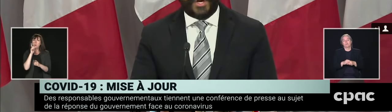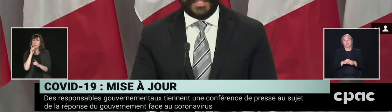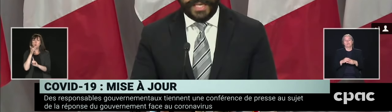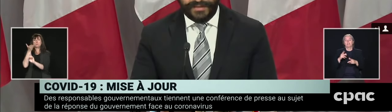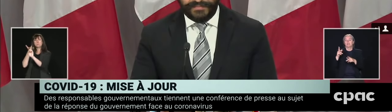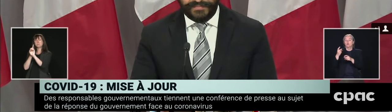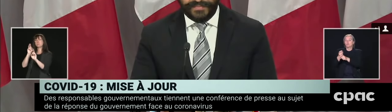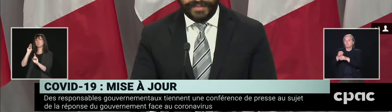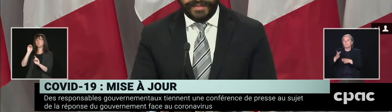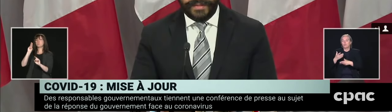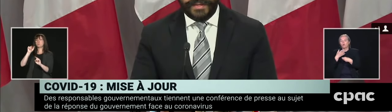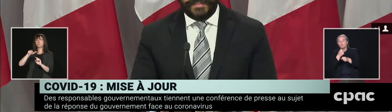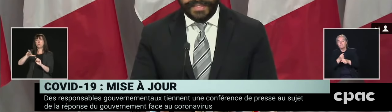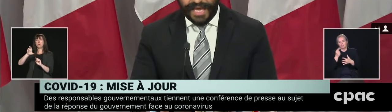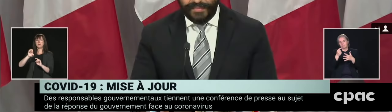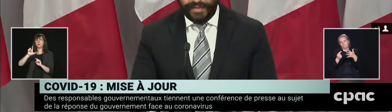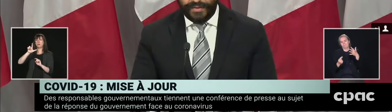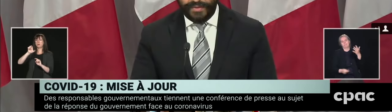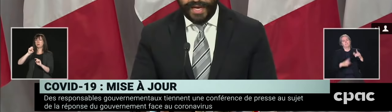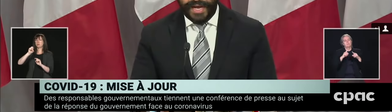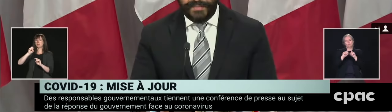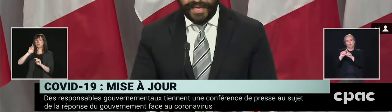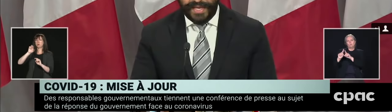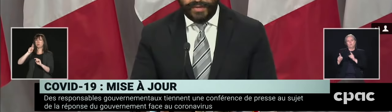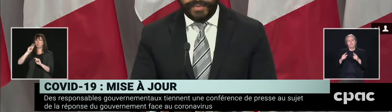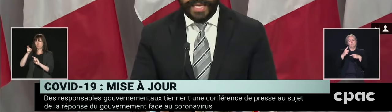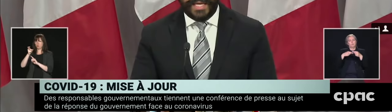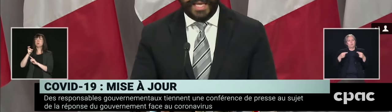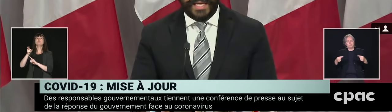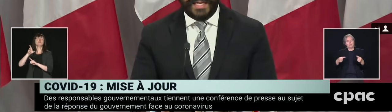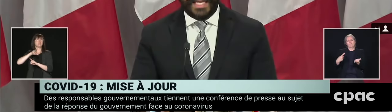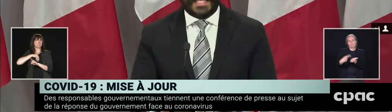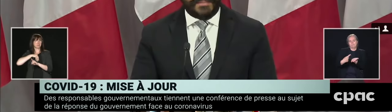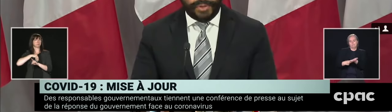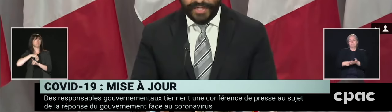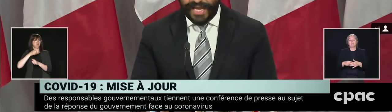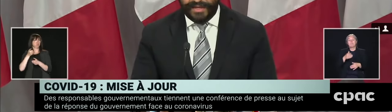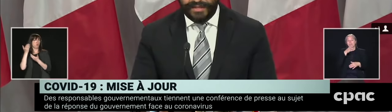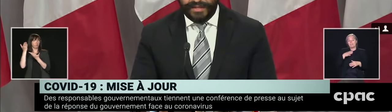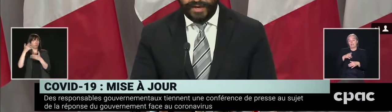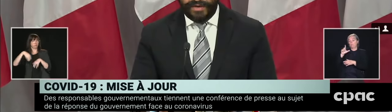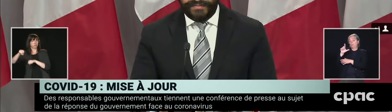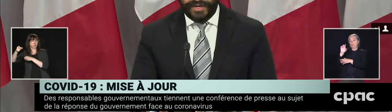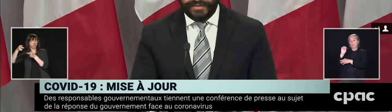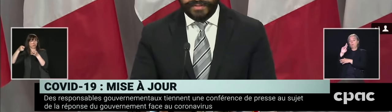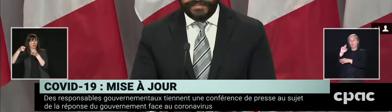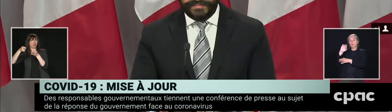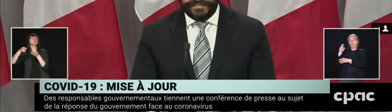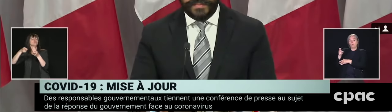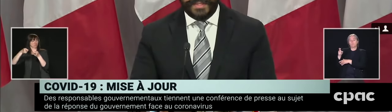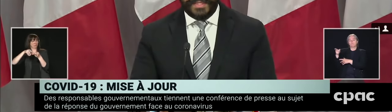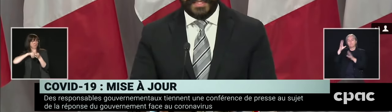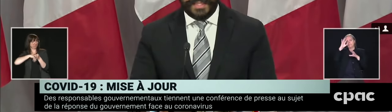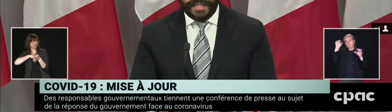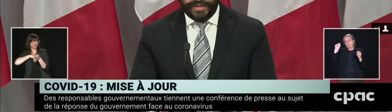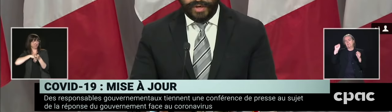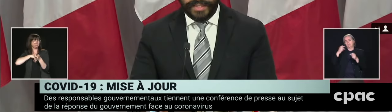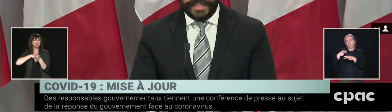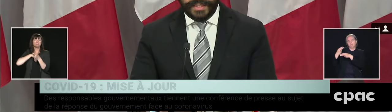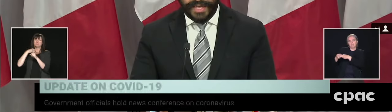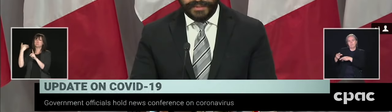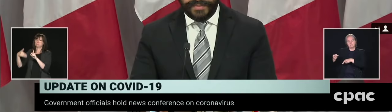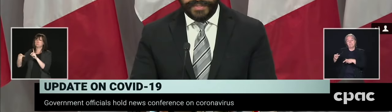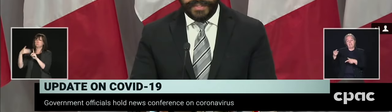le Conseil. Madame Leroux a mené une carrière exceptionnelle en finance. Sa